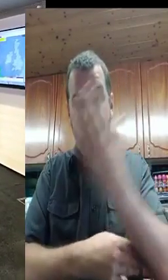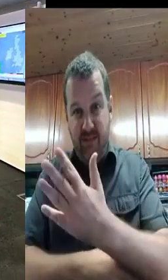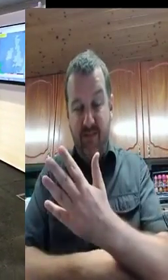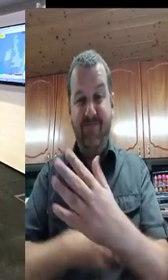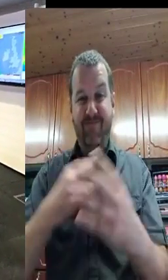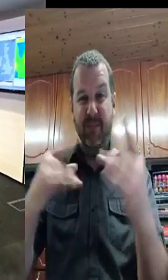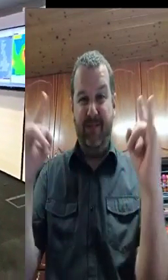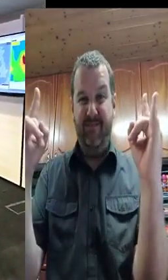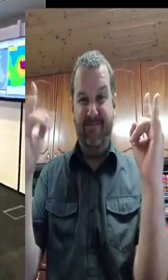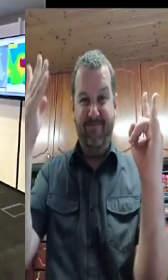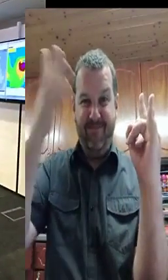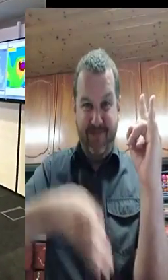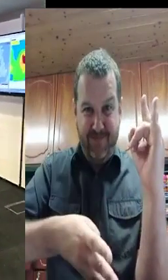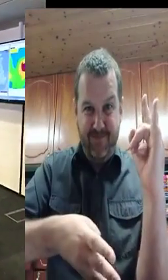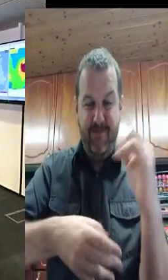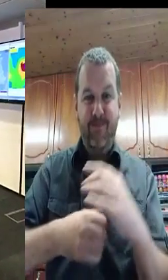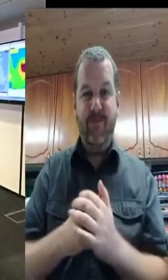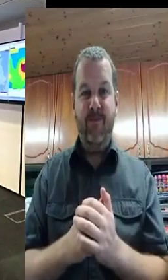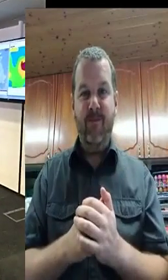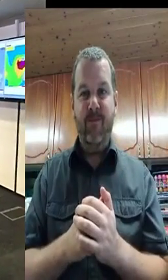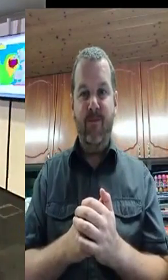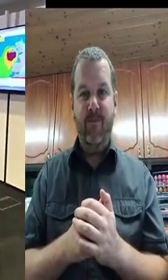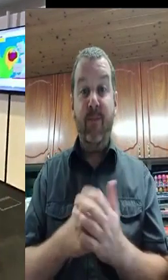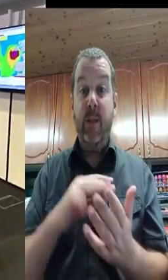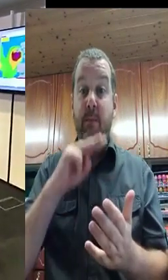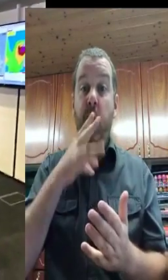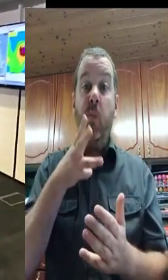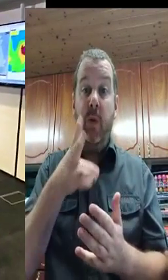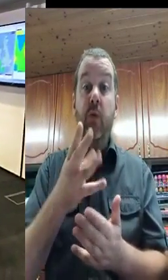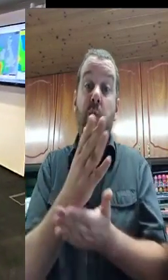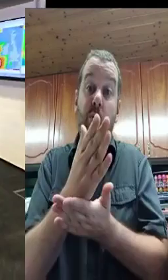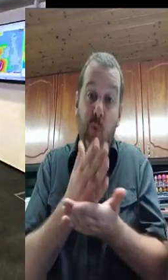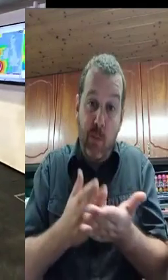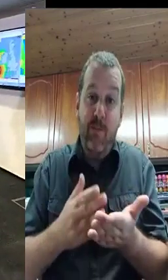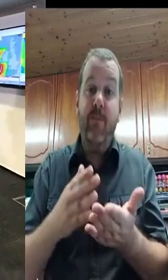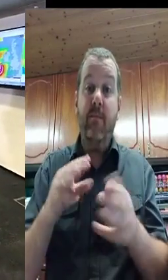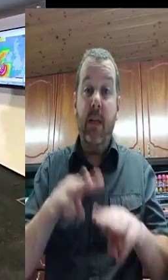School Transport Service to speak on that particular issue. Thank you.